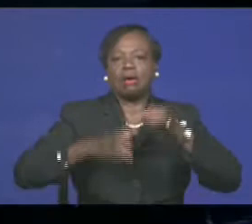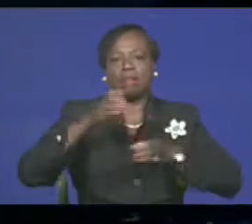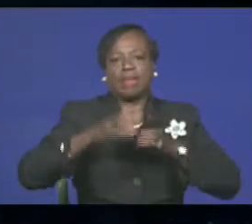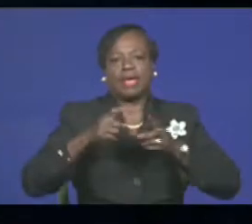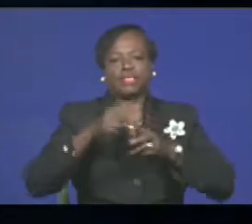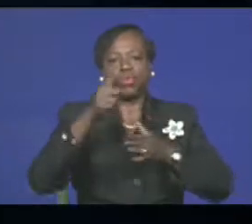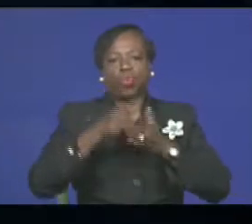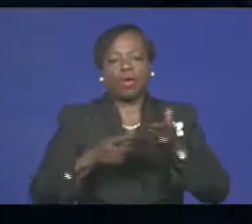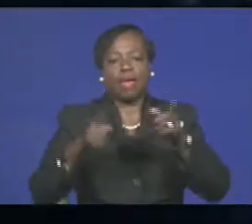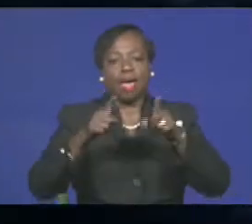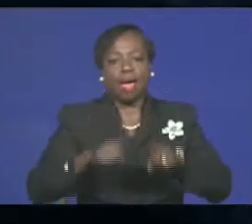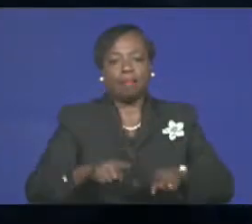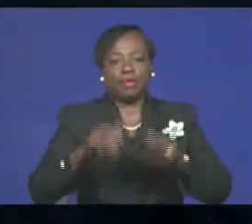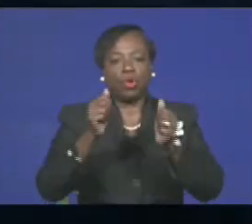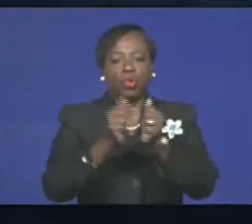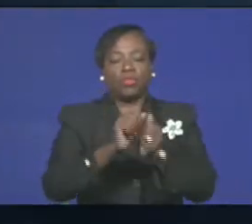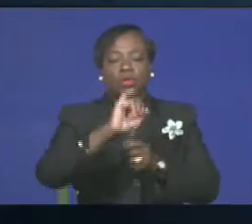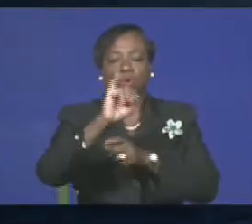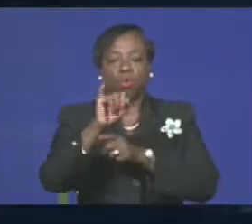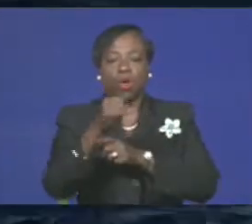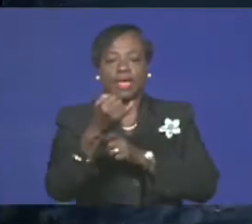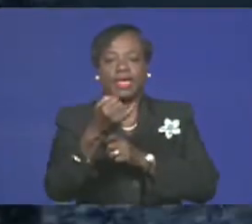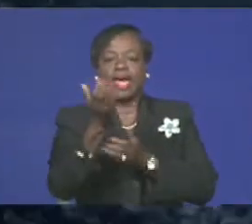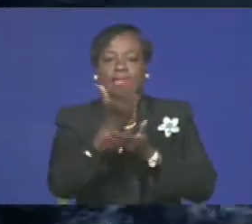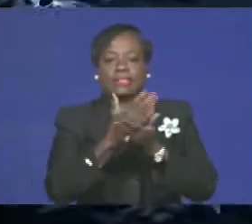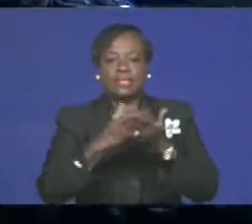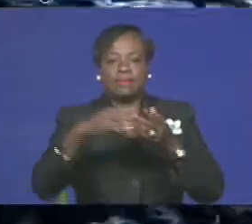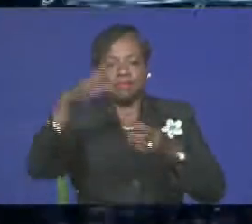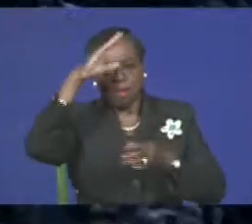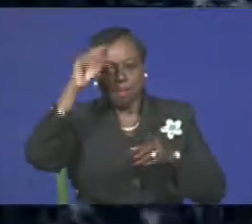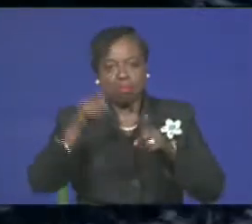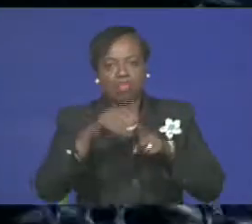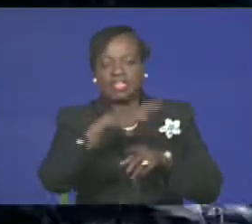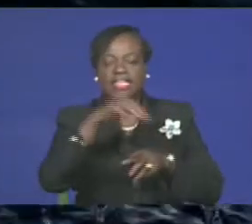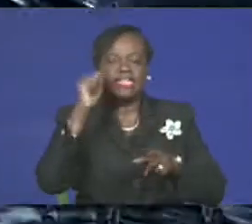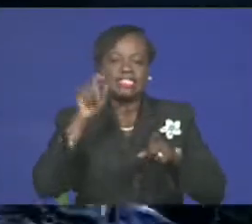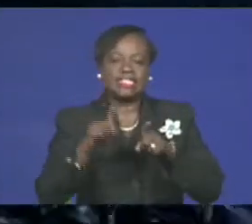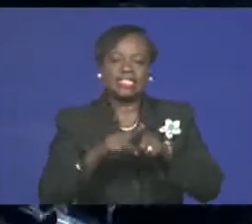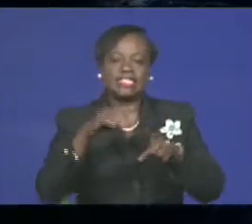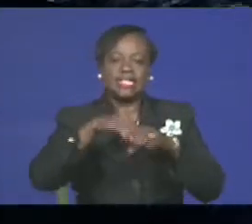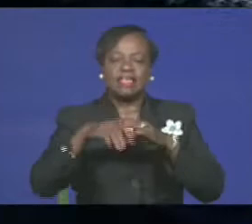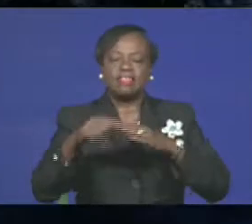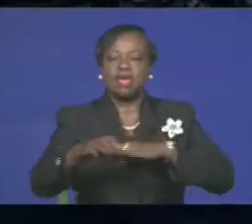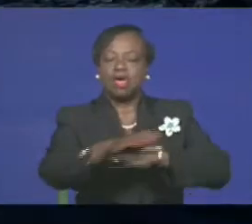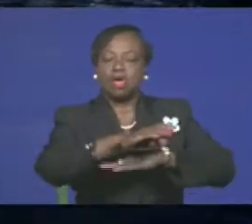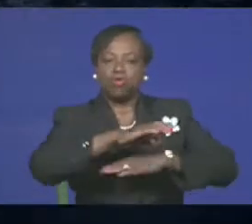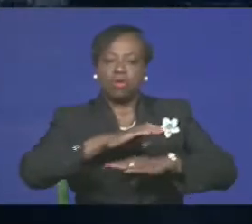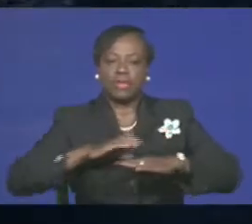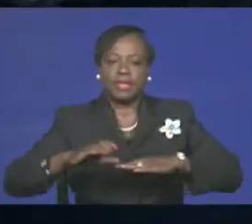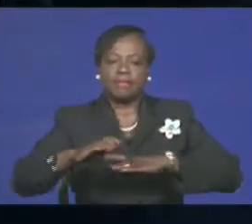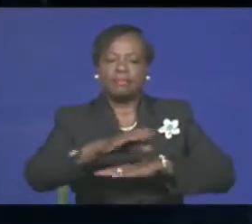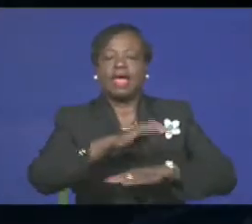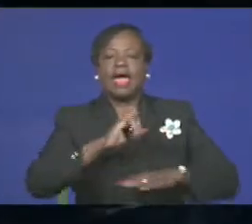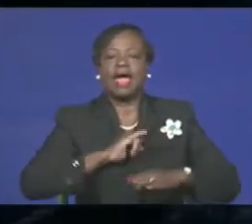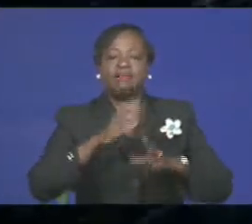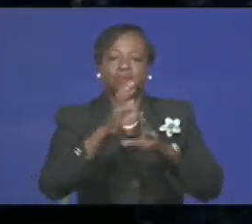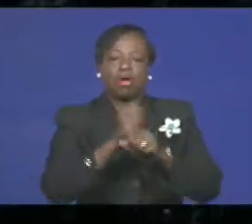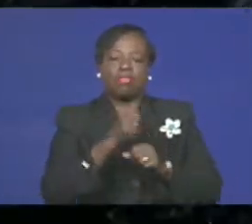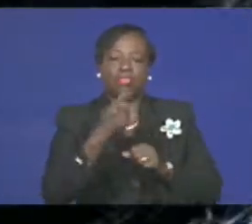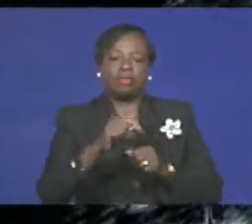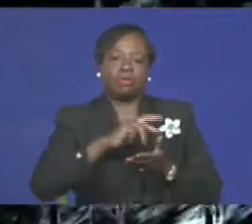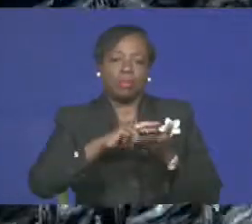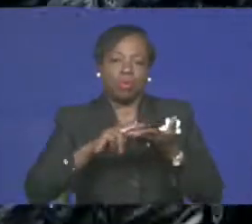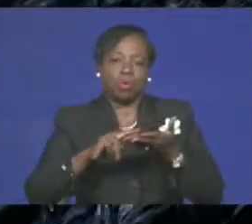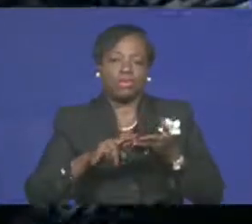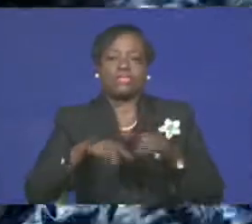what happened with Joaquin and then some of our persons in the Caribbean. I have gotten reports with respect to assessments,